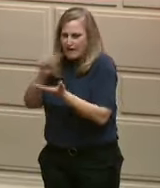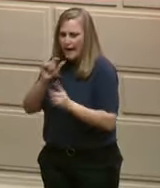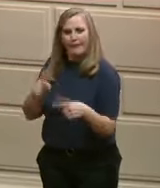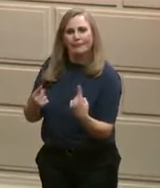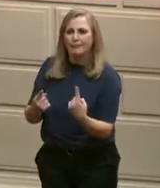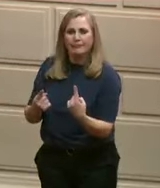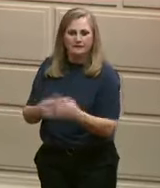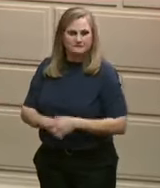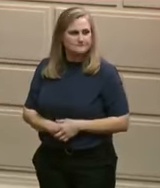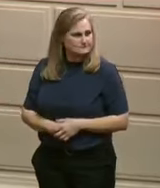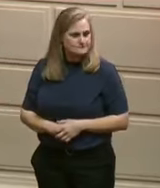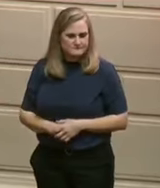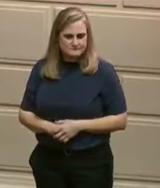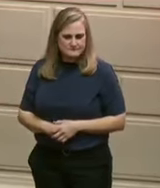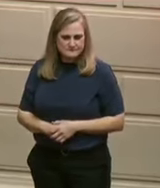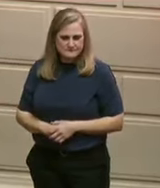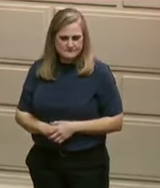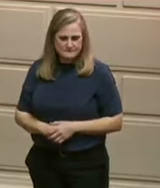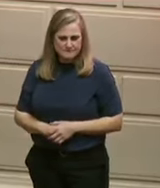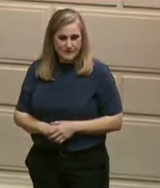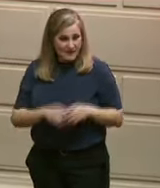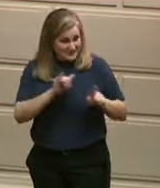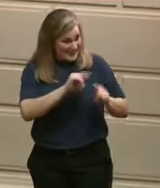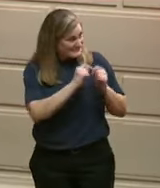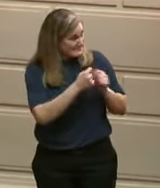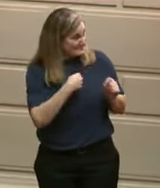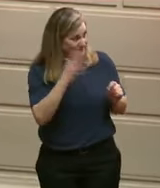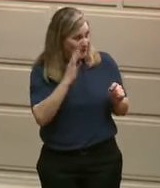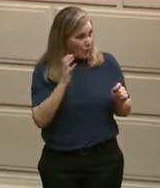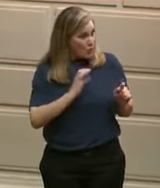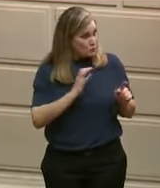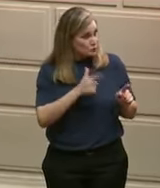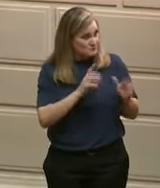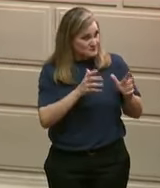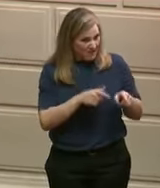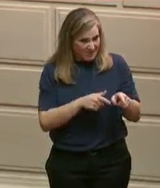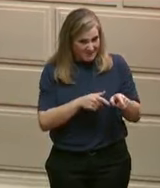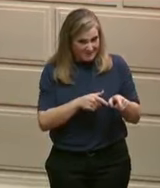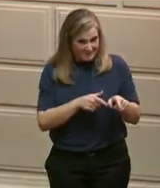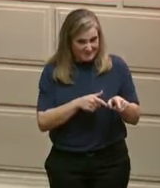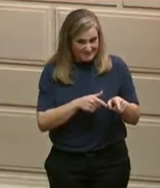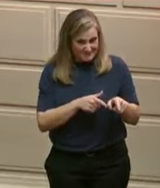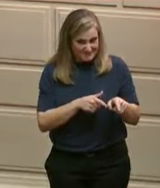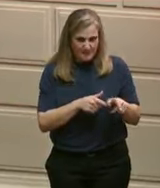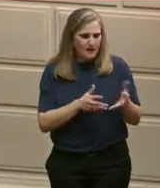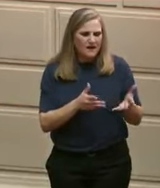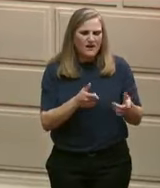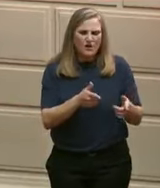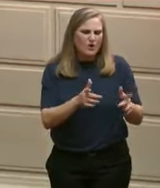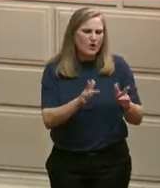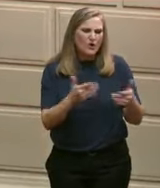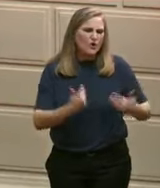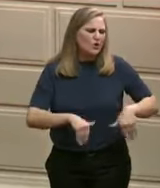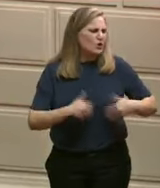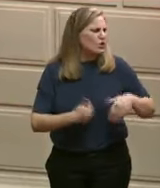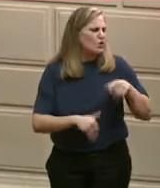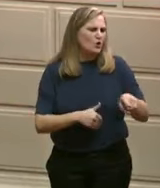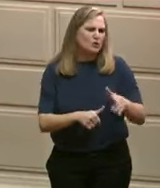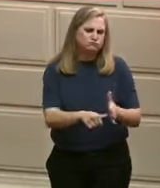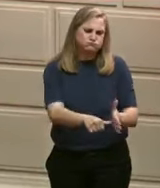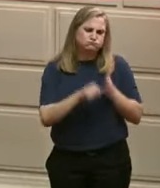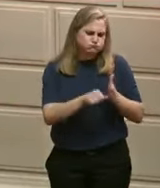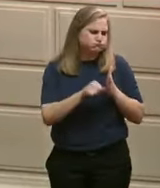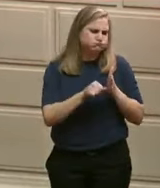really can't do justice to that story in the short time we have here. They were an example of a team who helped each other